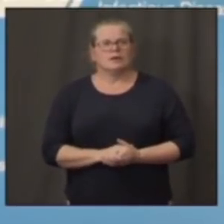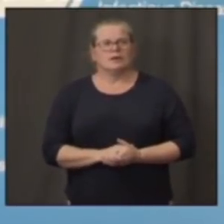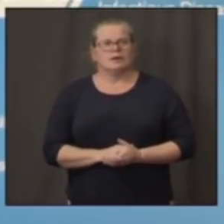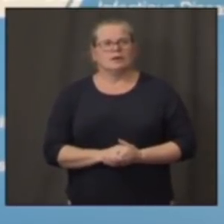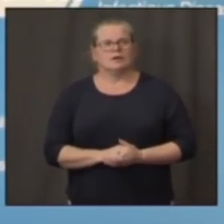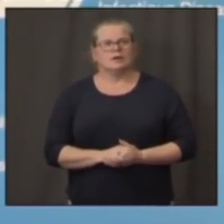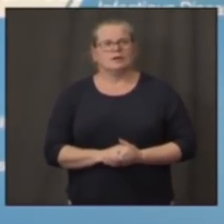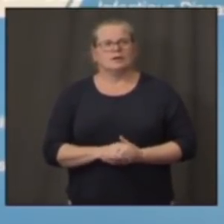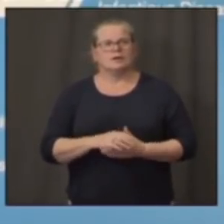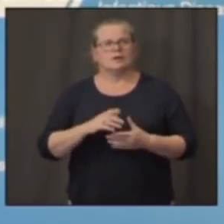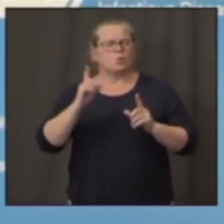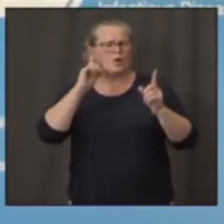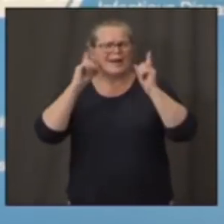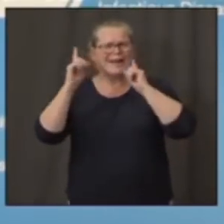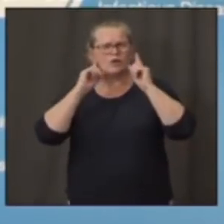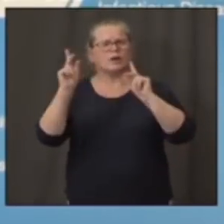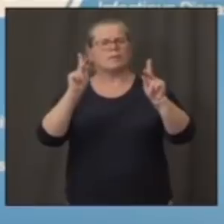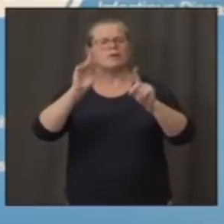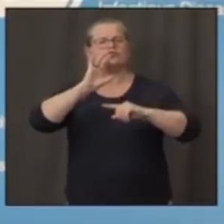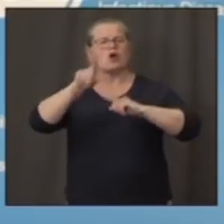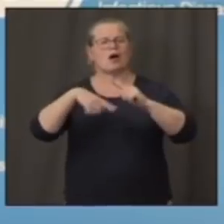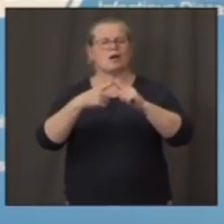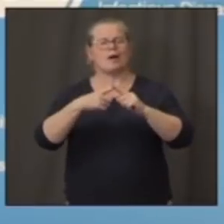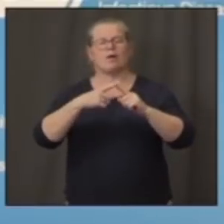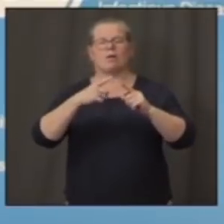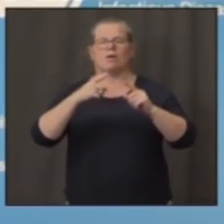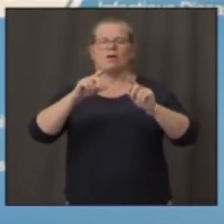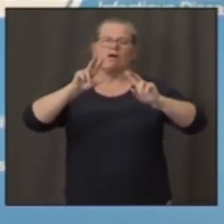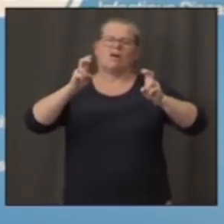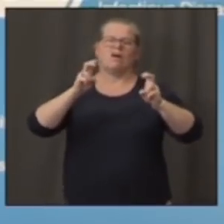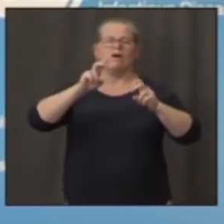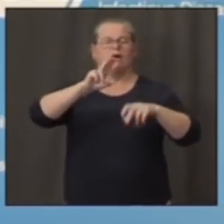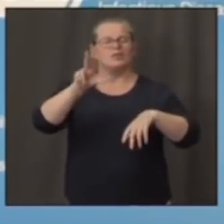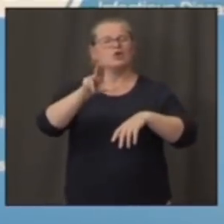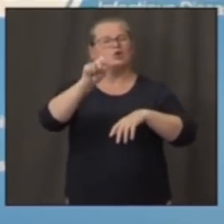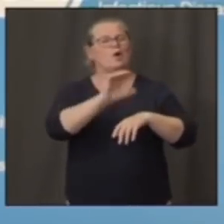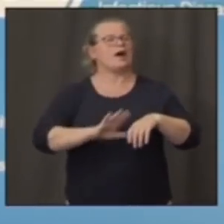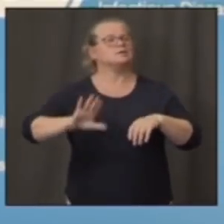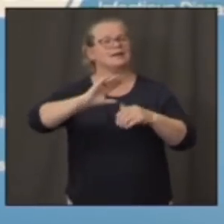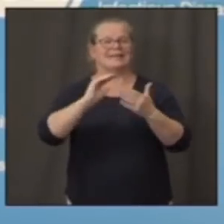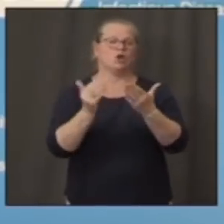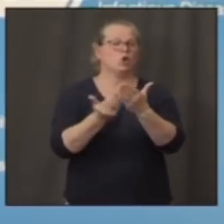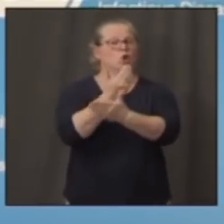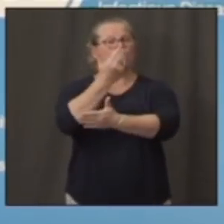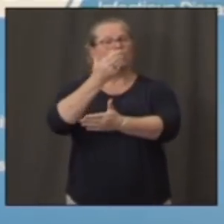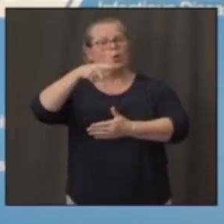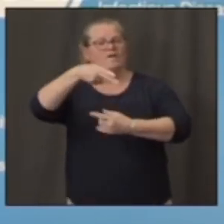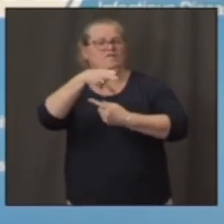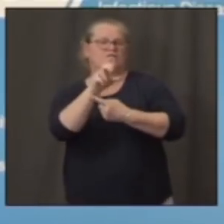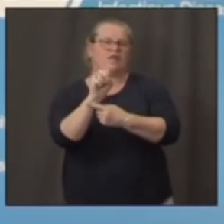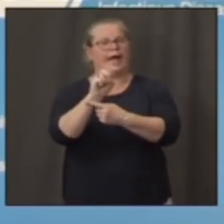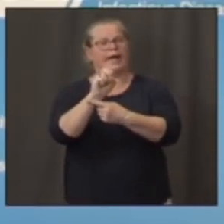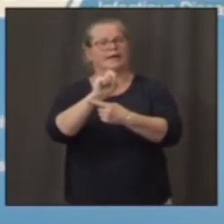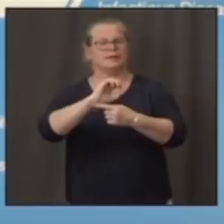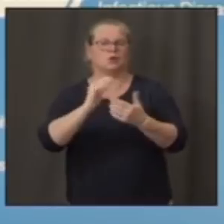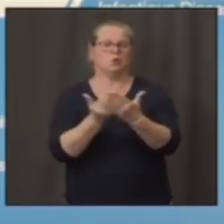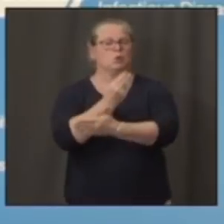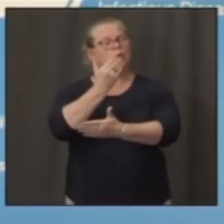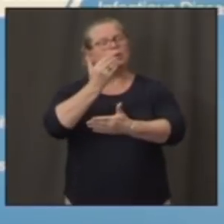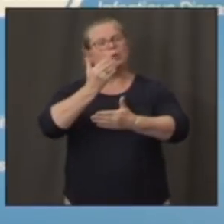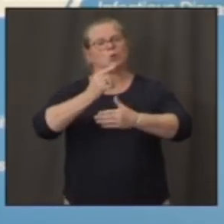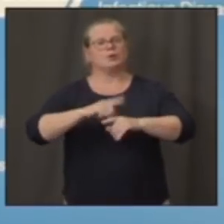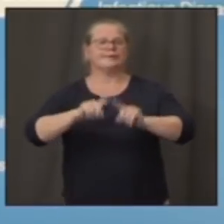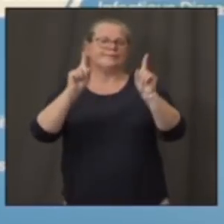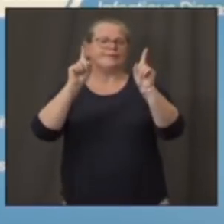a new phase of the disease, if not a new wave, and that there's some things that are different about it now than there were maybe